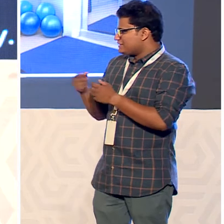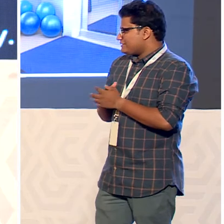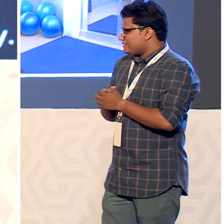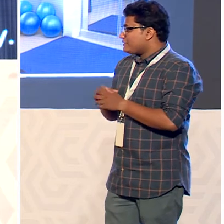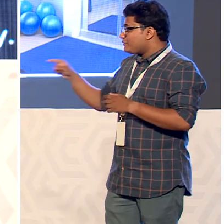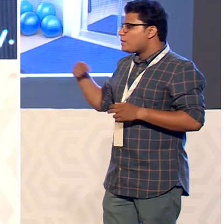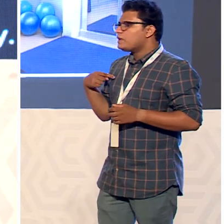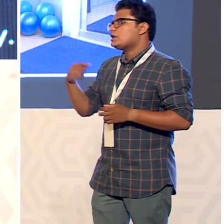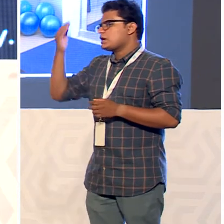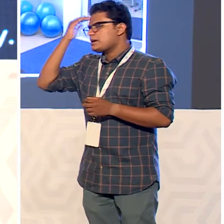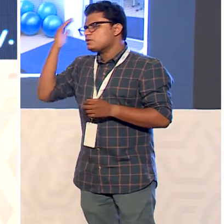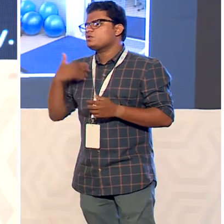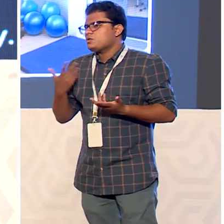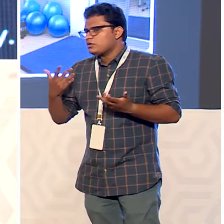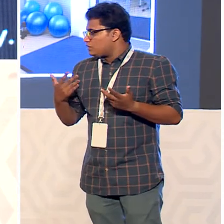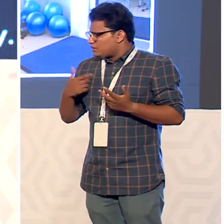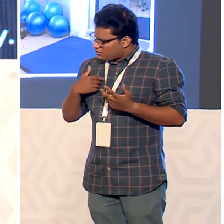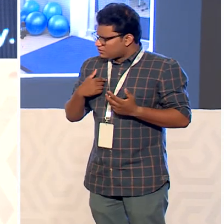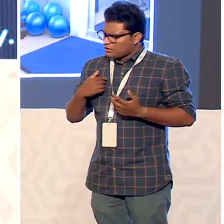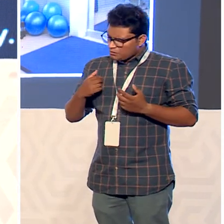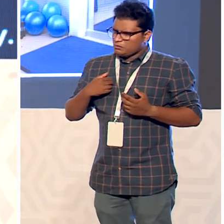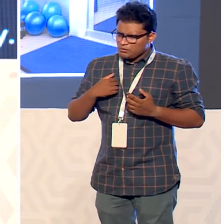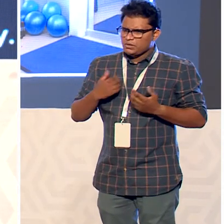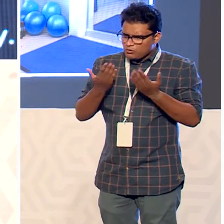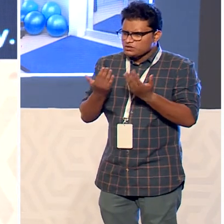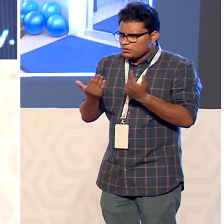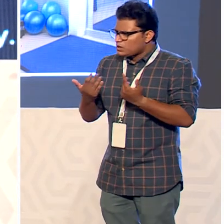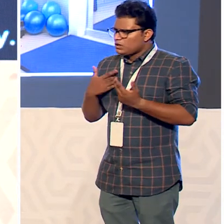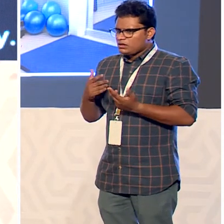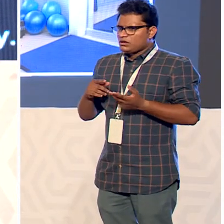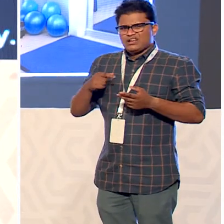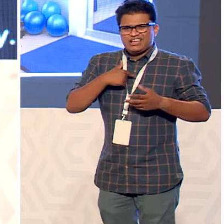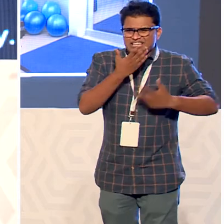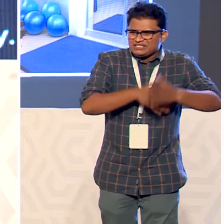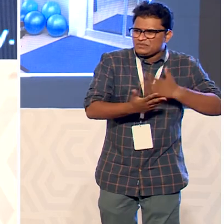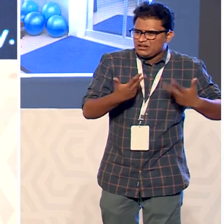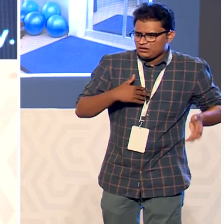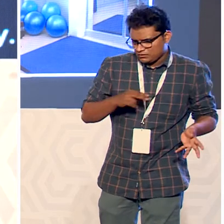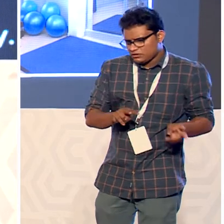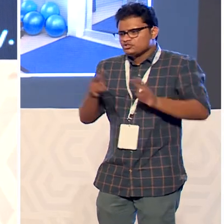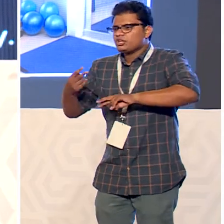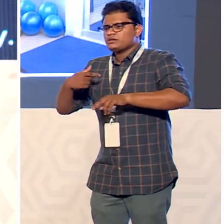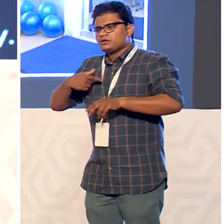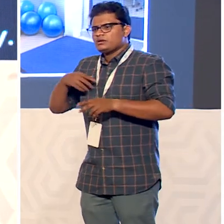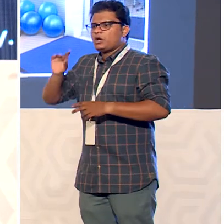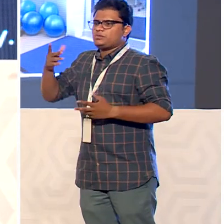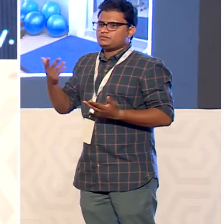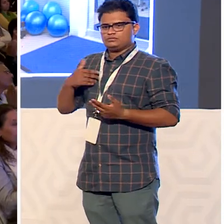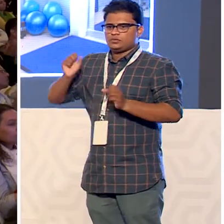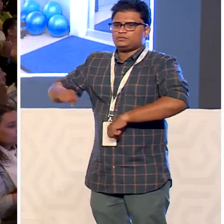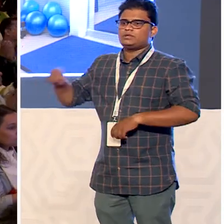this journey is uh you can convert every adversity into now into an opportunity and